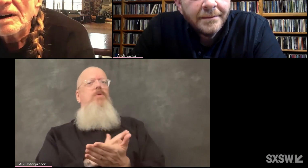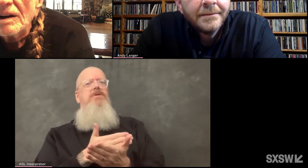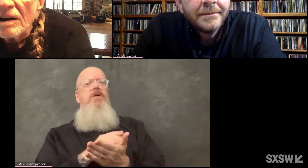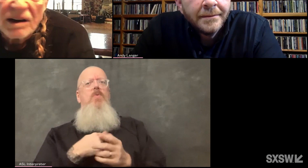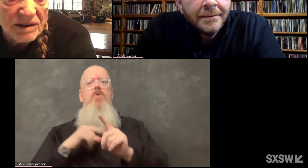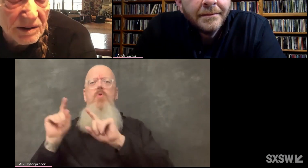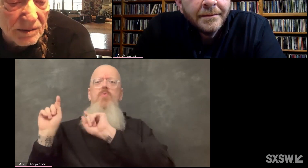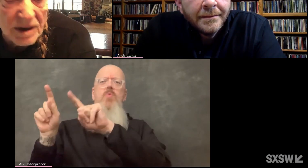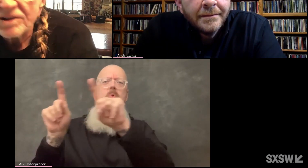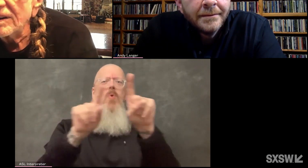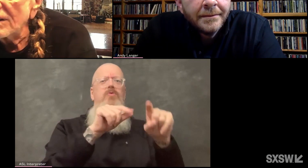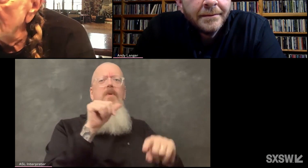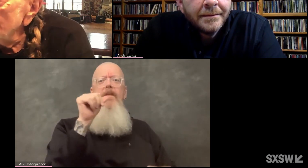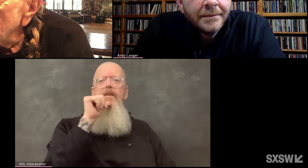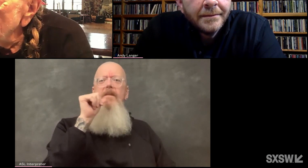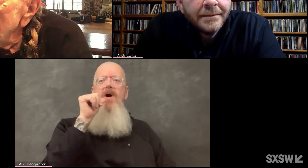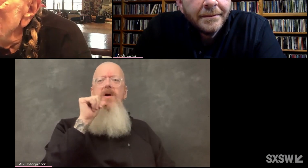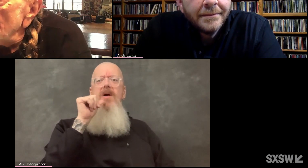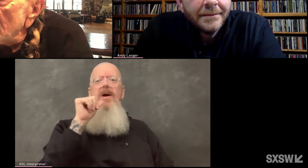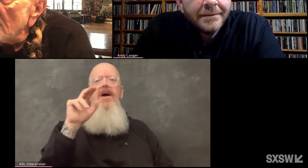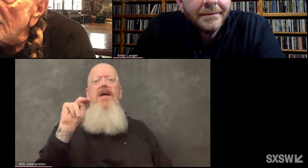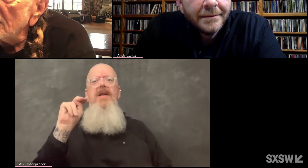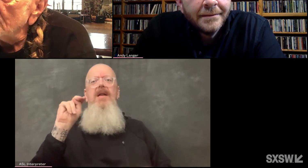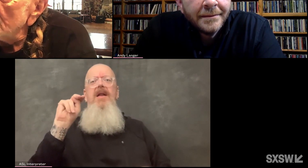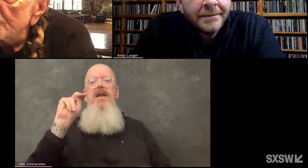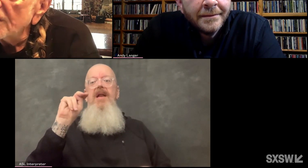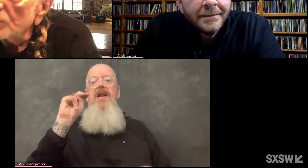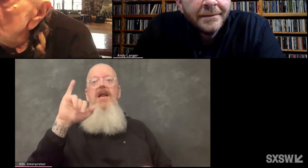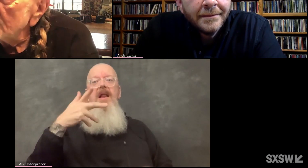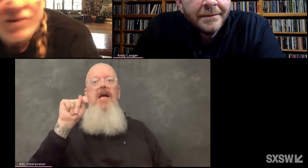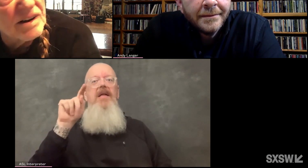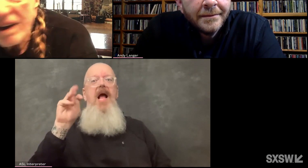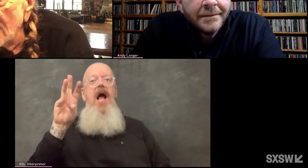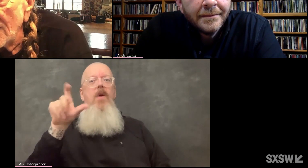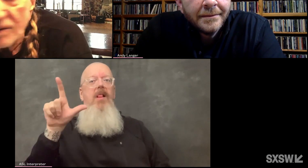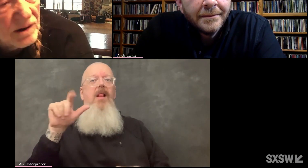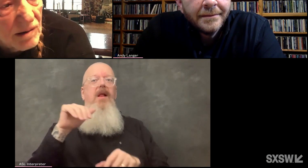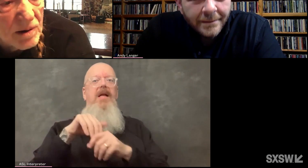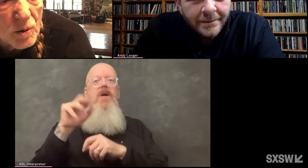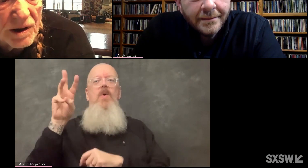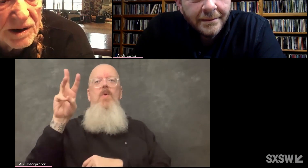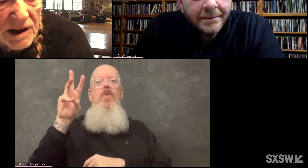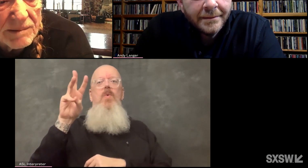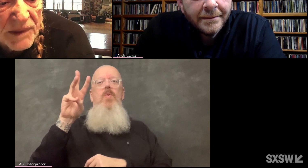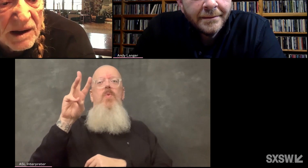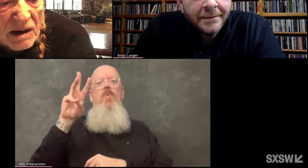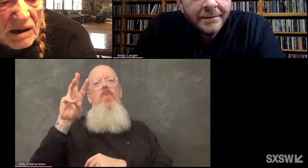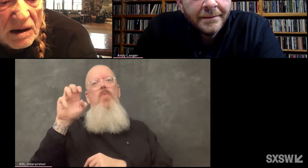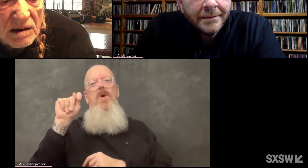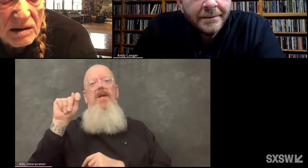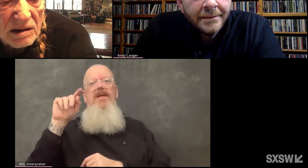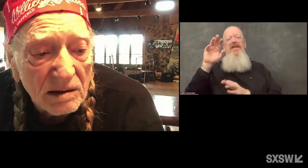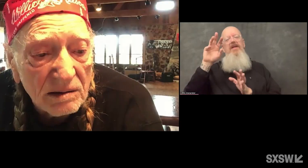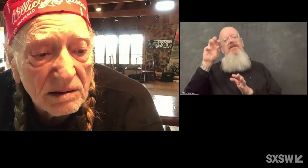beer and raised hell every night. But Zeke was a funny guy. You know, I remember one night